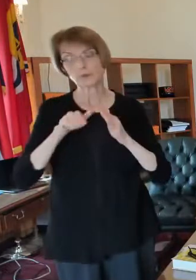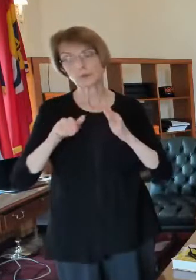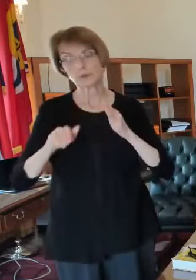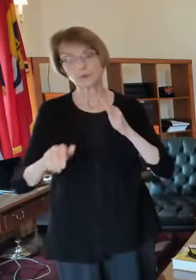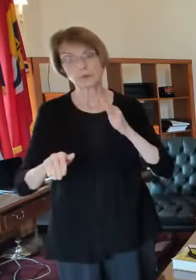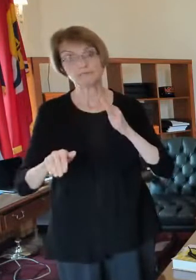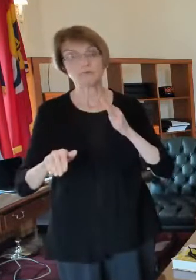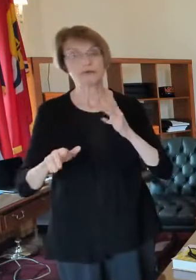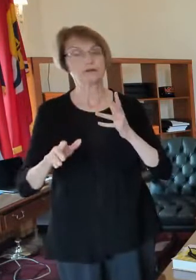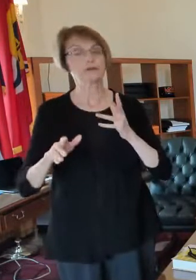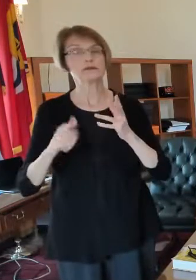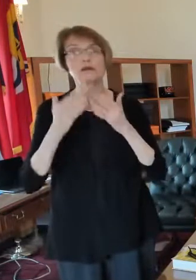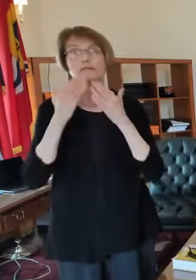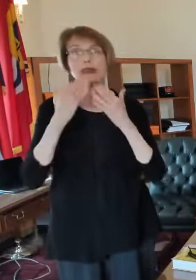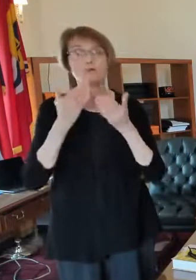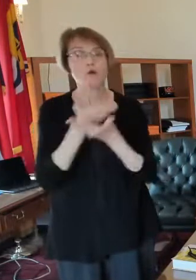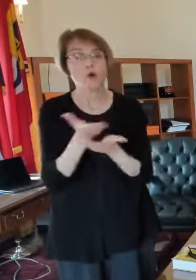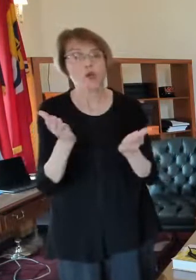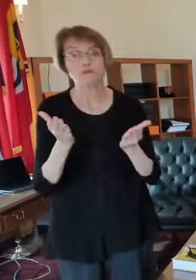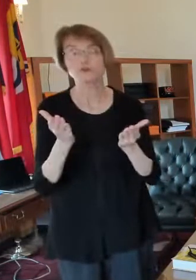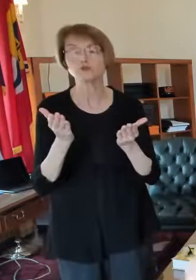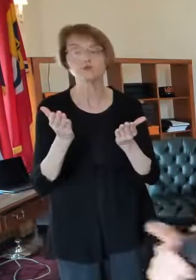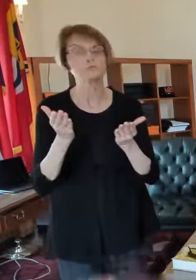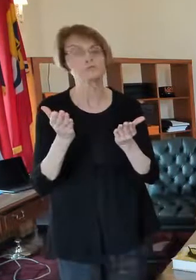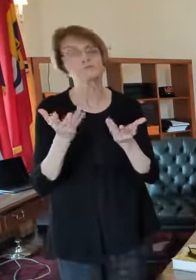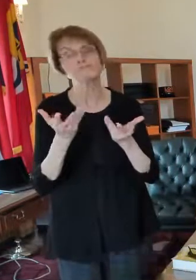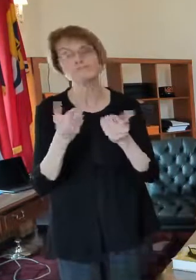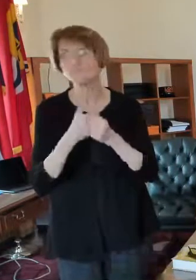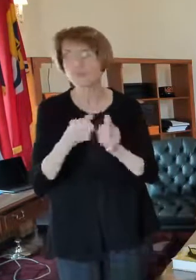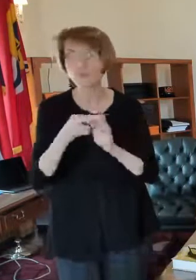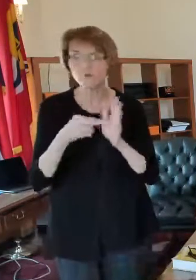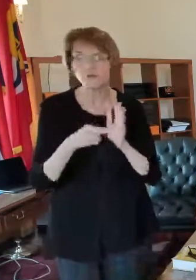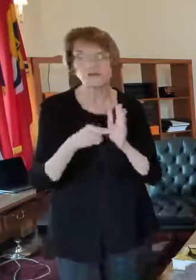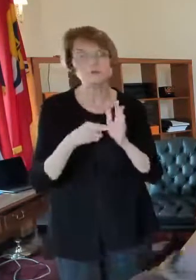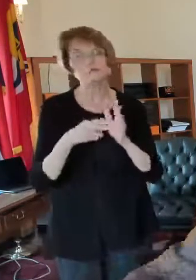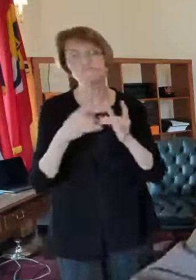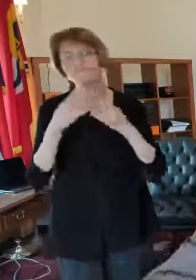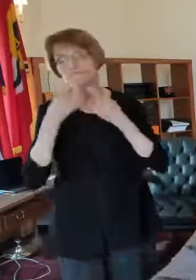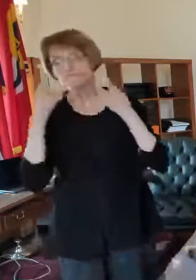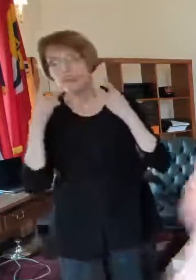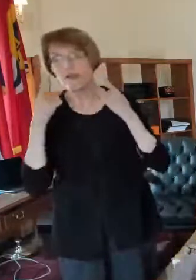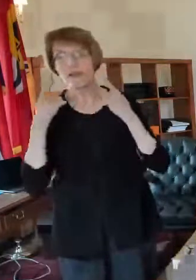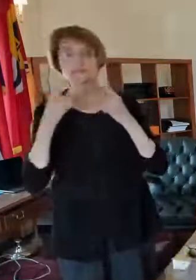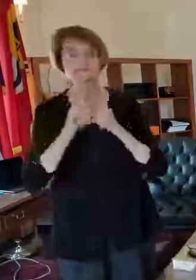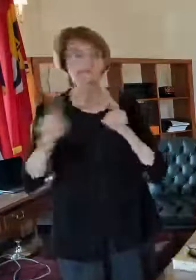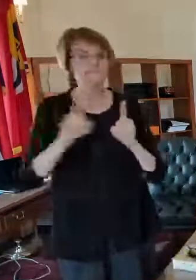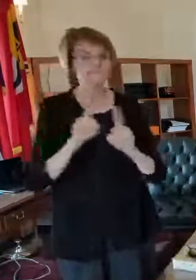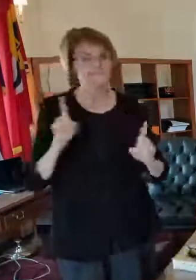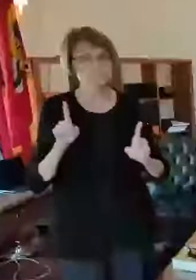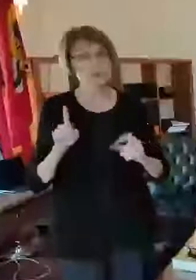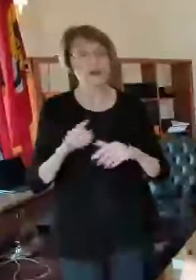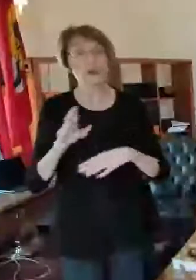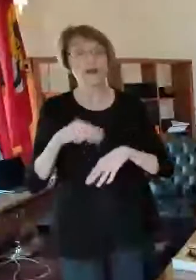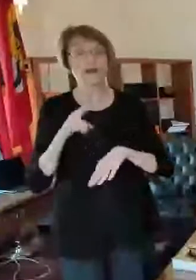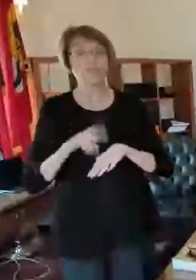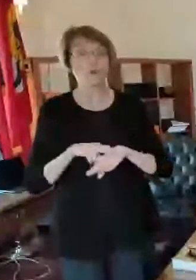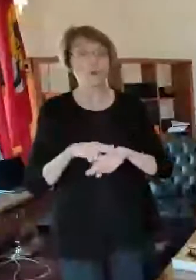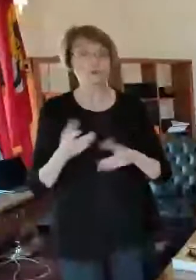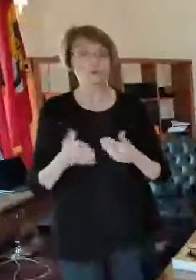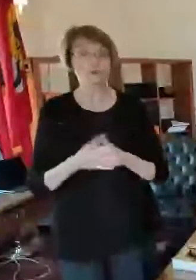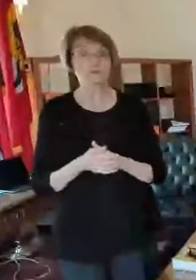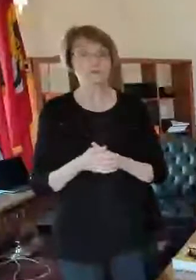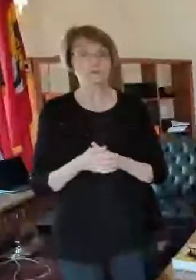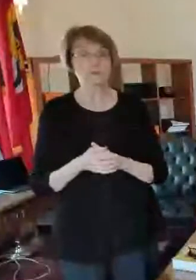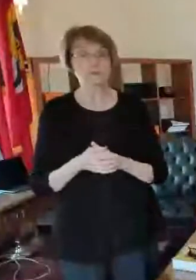the credit goes the all of you who have been wearing your mask staying socially distanced uh and and of course uh